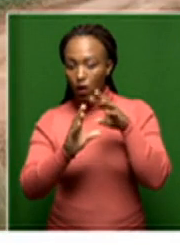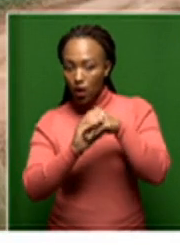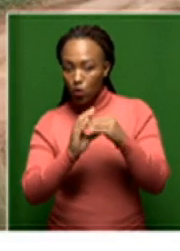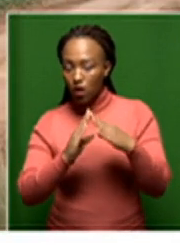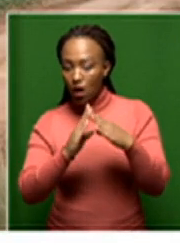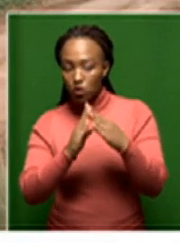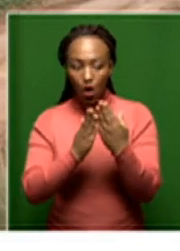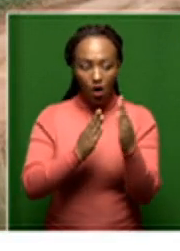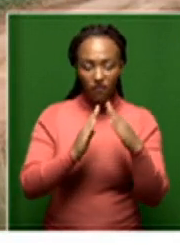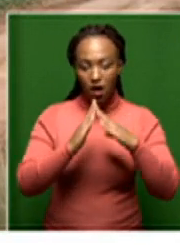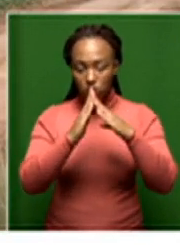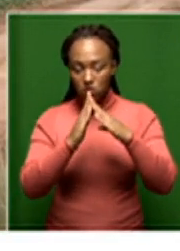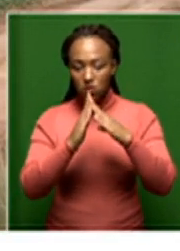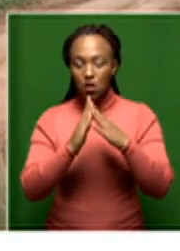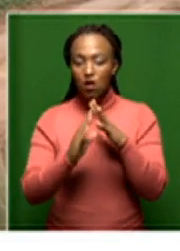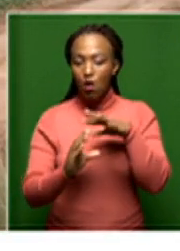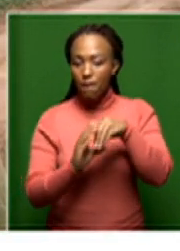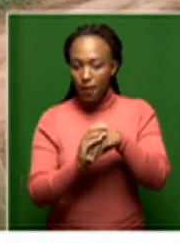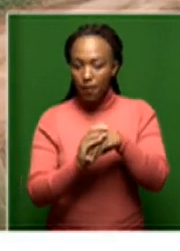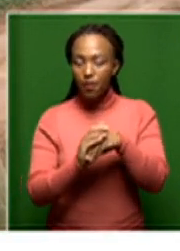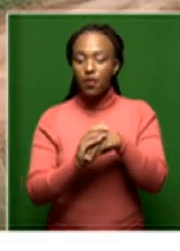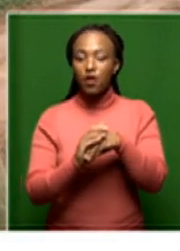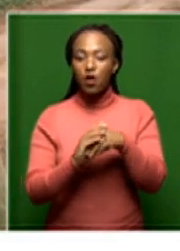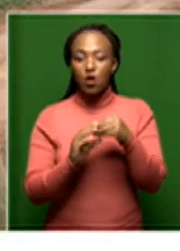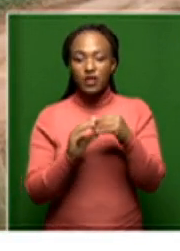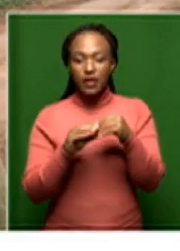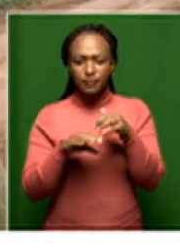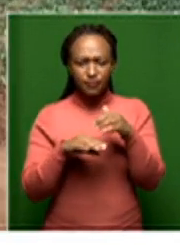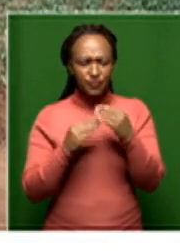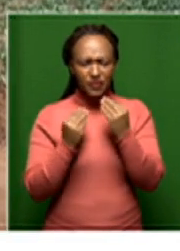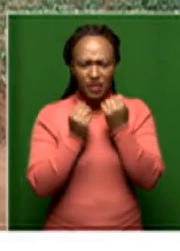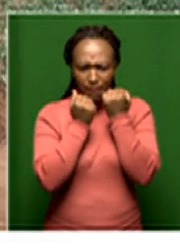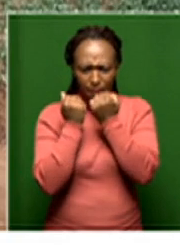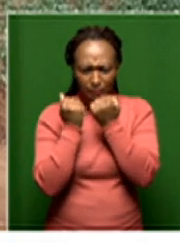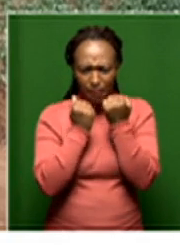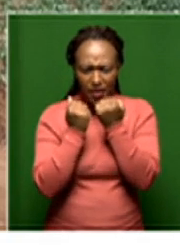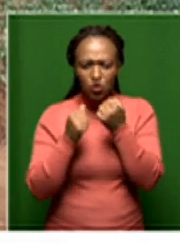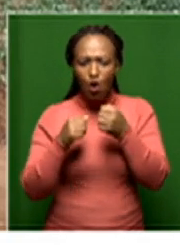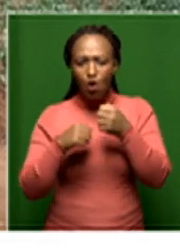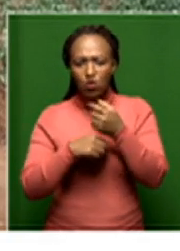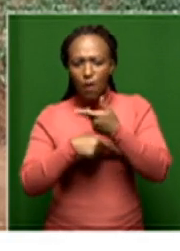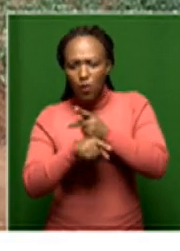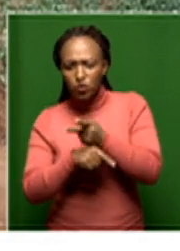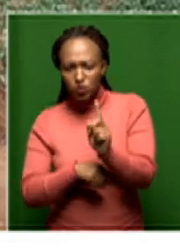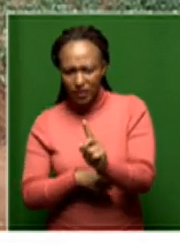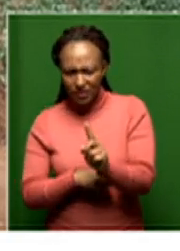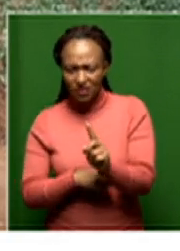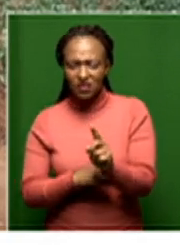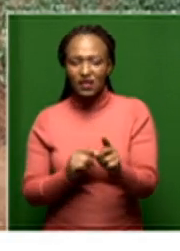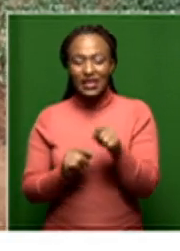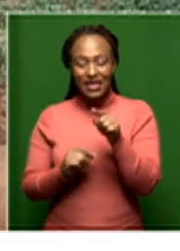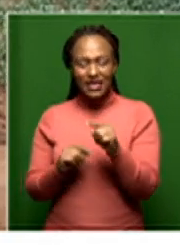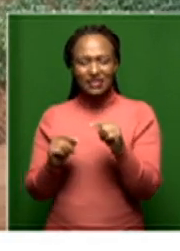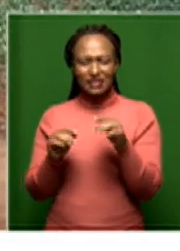Does land include produce, like maize? Or does land exclude produce? So those are also